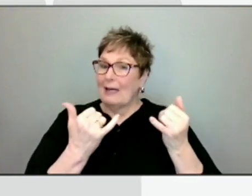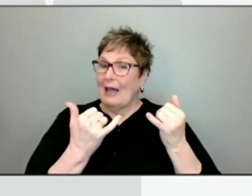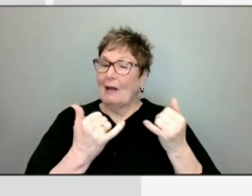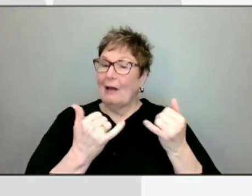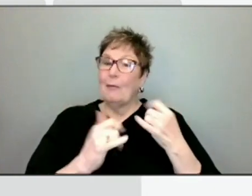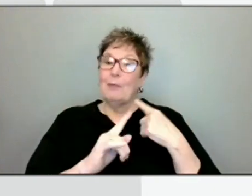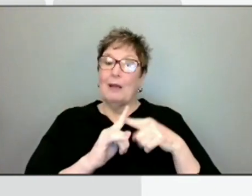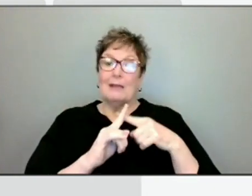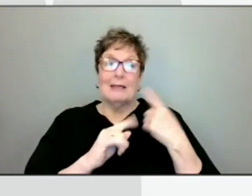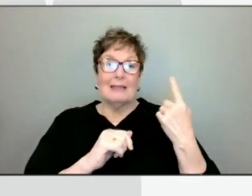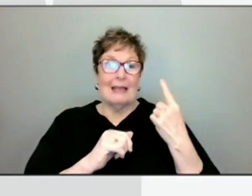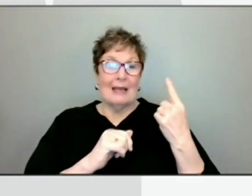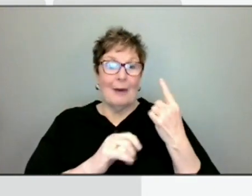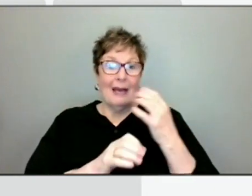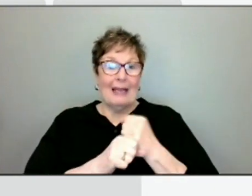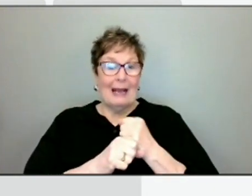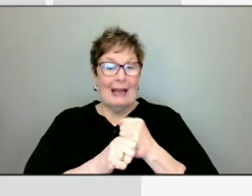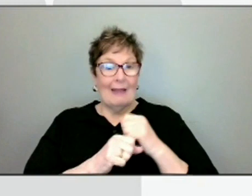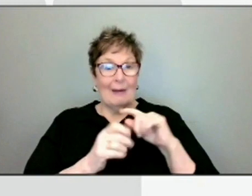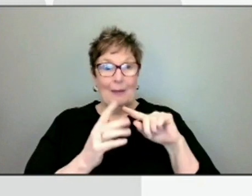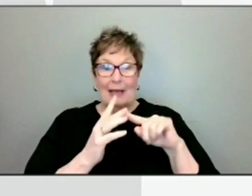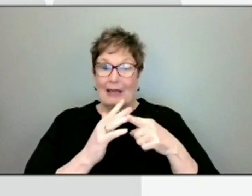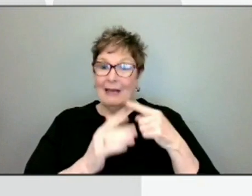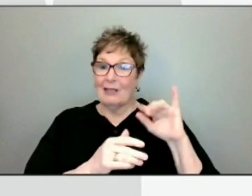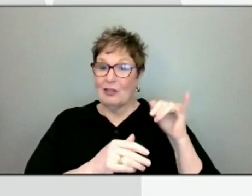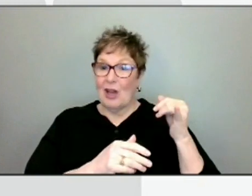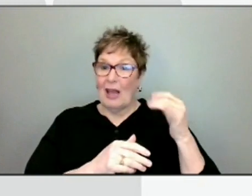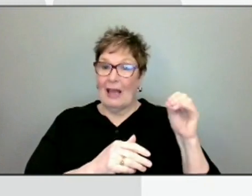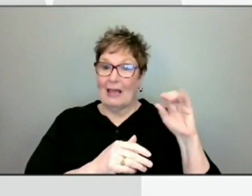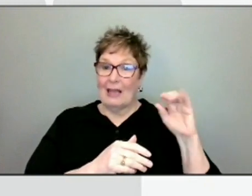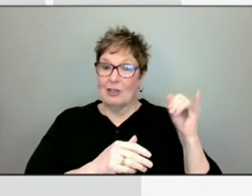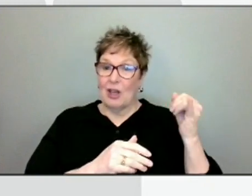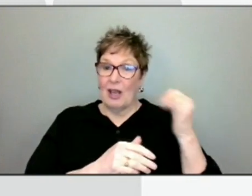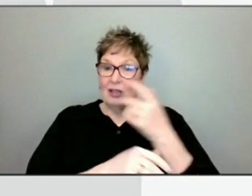anyone getting the initial J&J shot anymore?